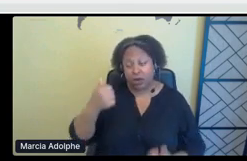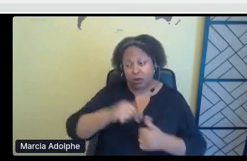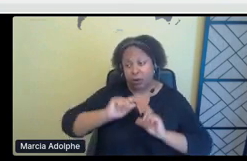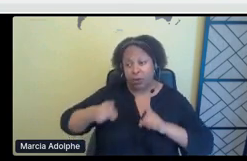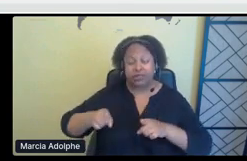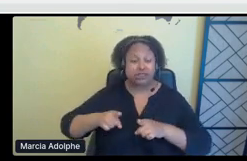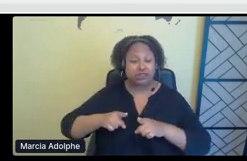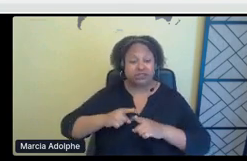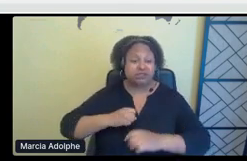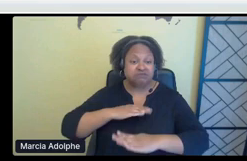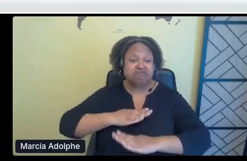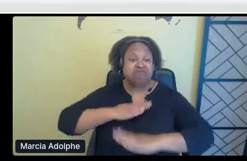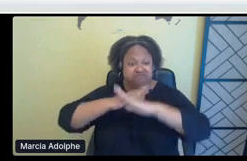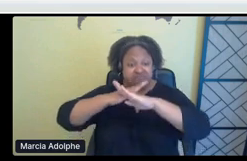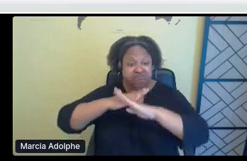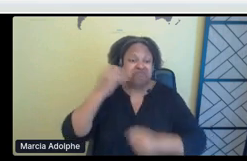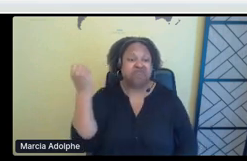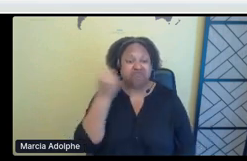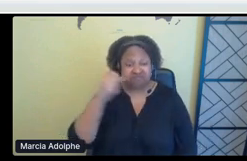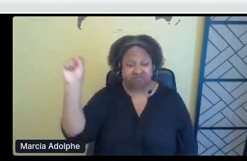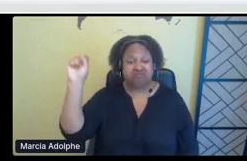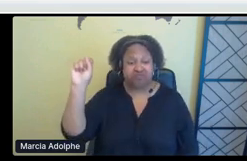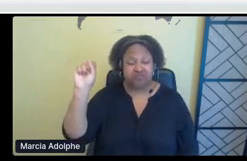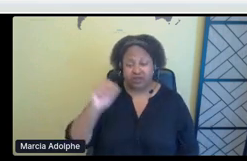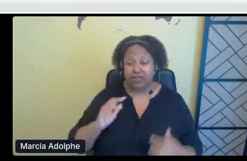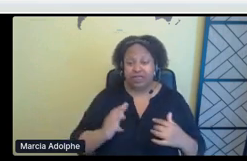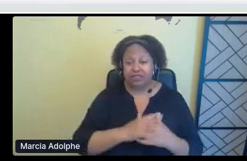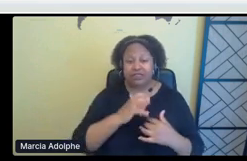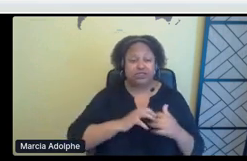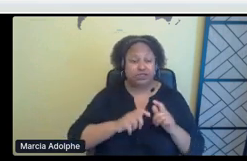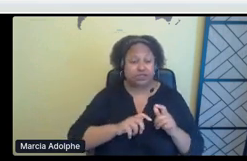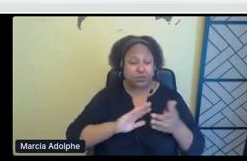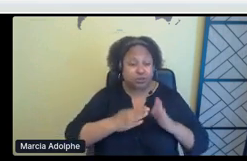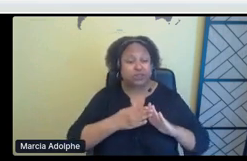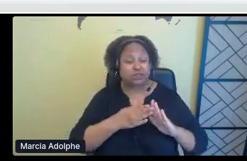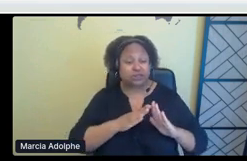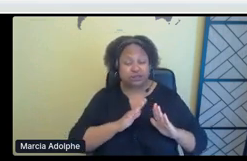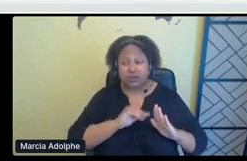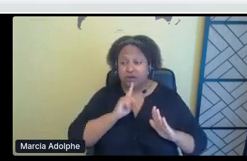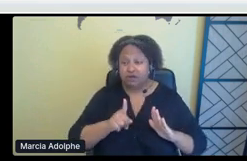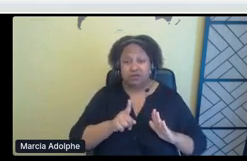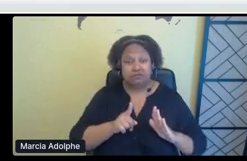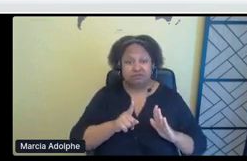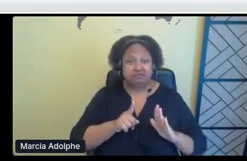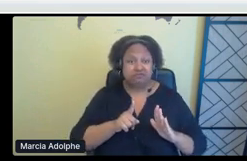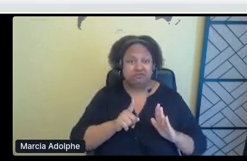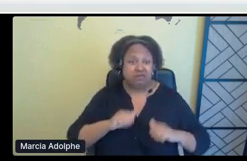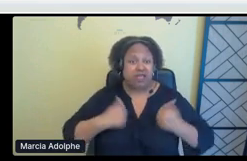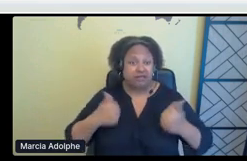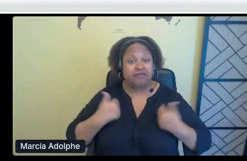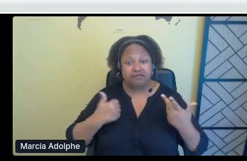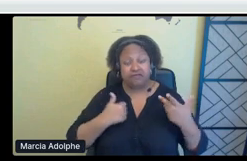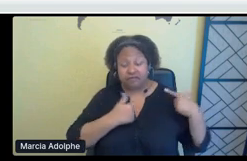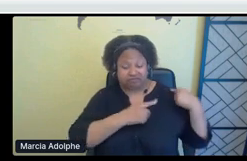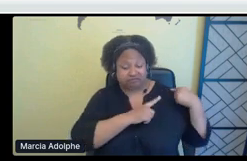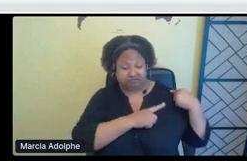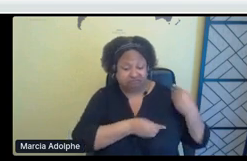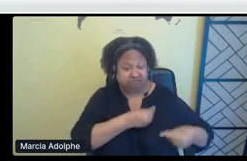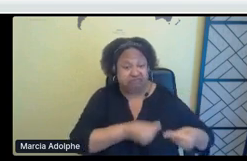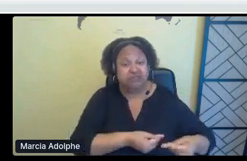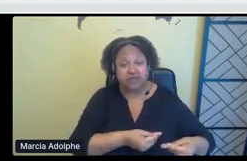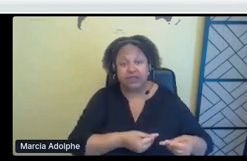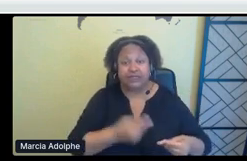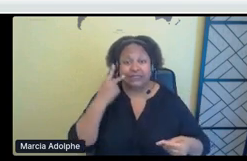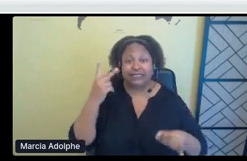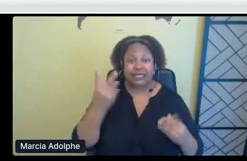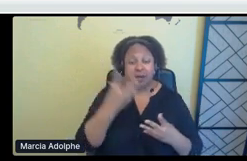the reality of indigenous communities. This is the, this is something that we've inherited because if you see the beauty of, of our territories, and